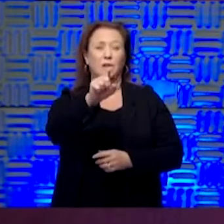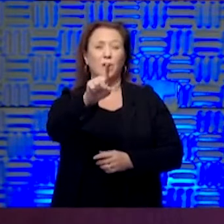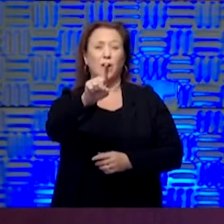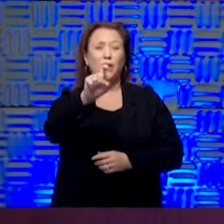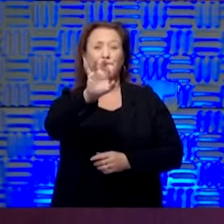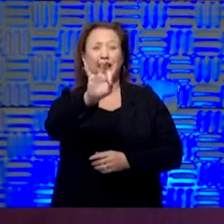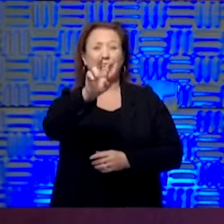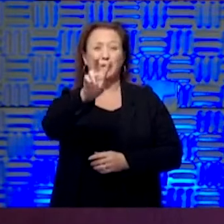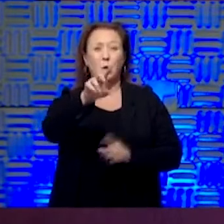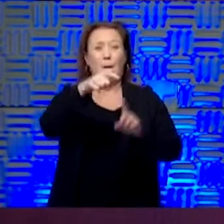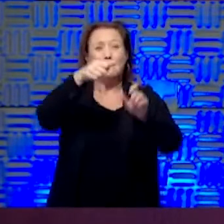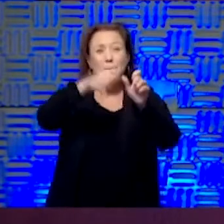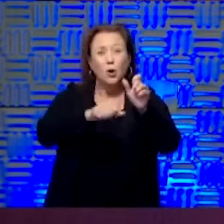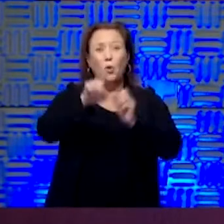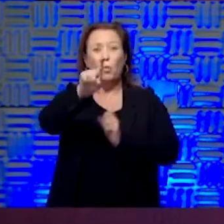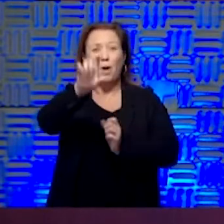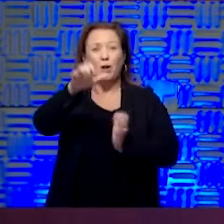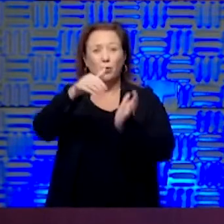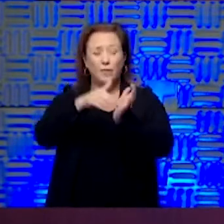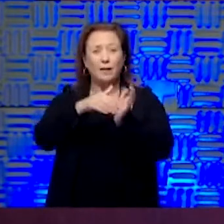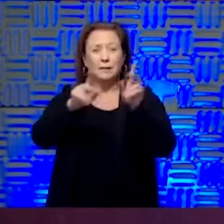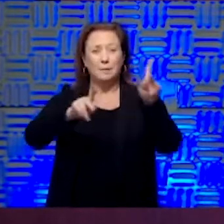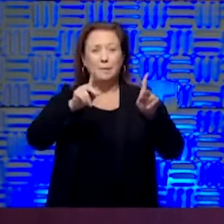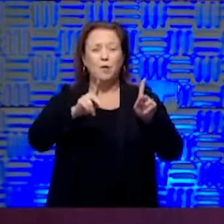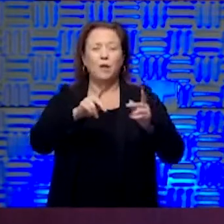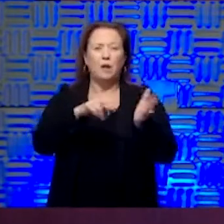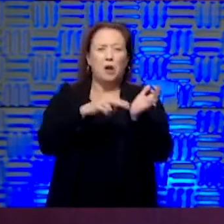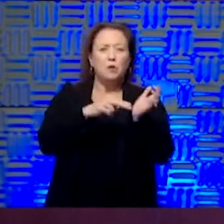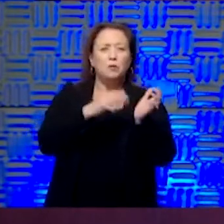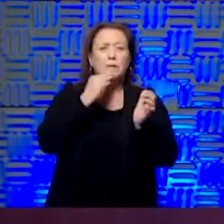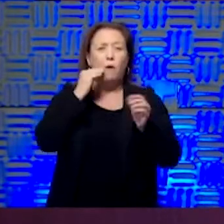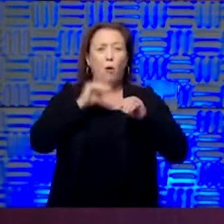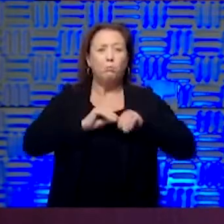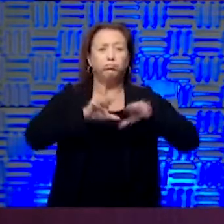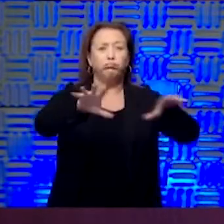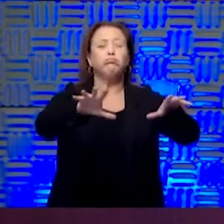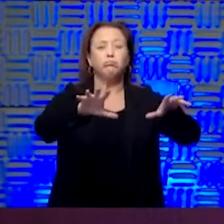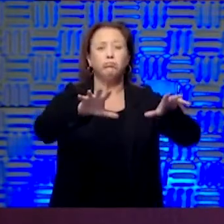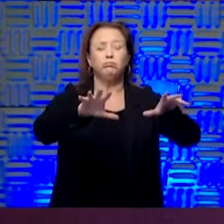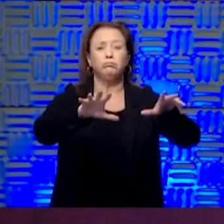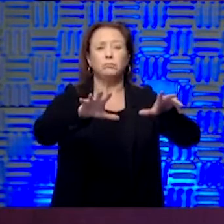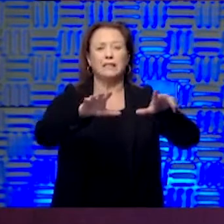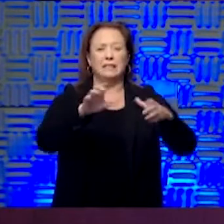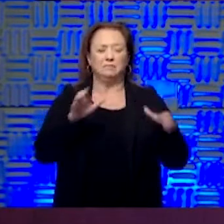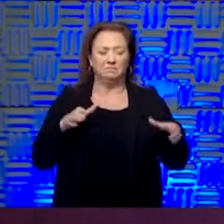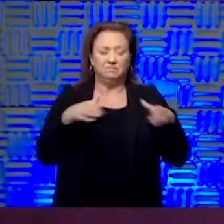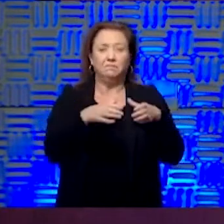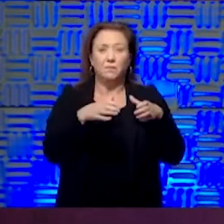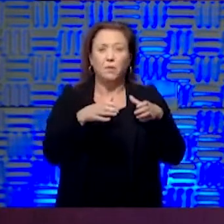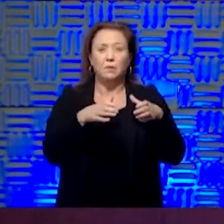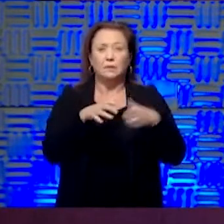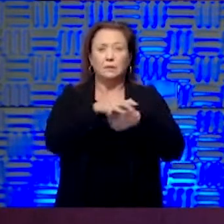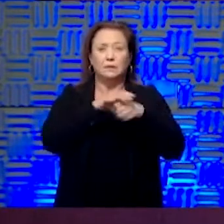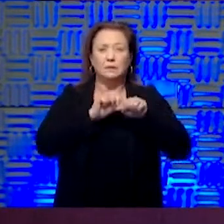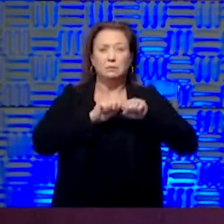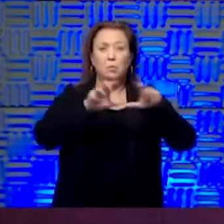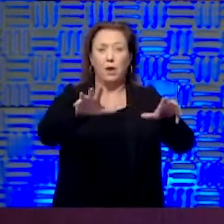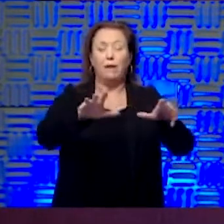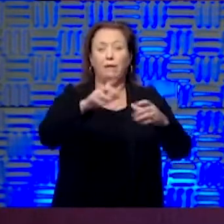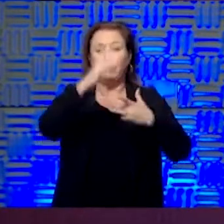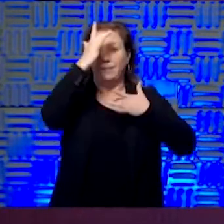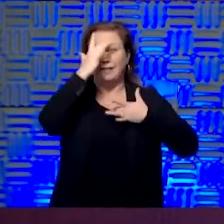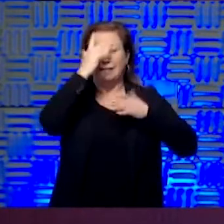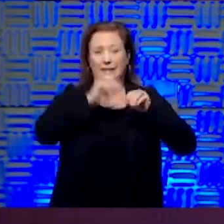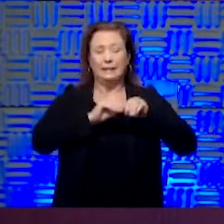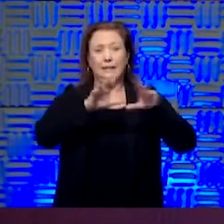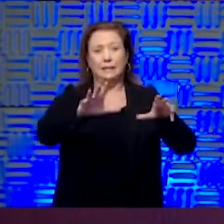192 per 100,000 where you have, say, a nursing home outbreak where you have a very concentrated spread of the disease that